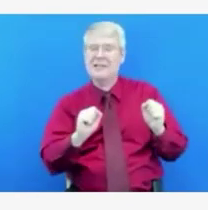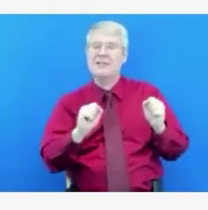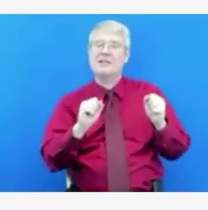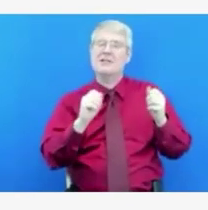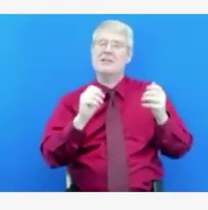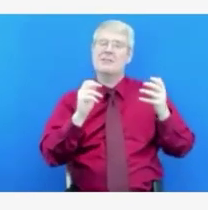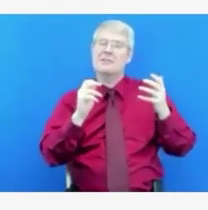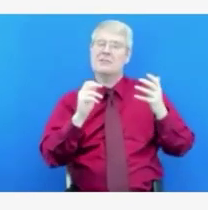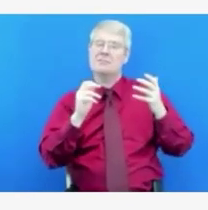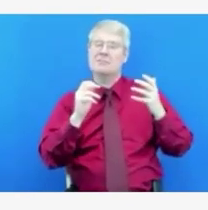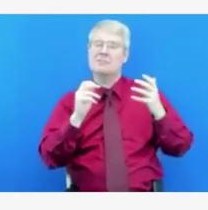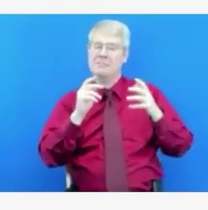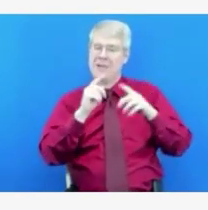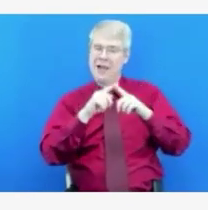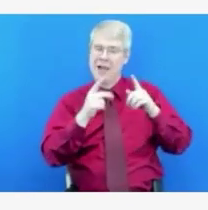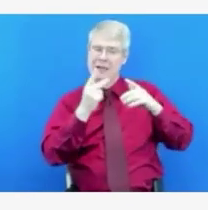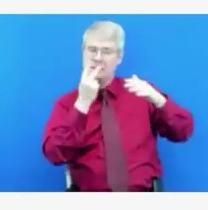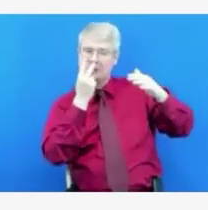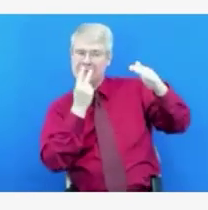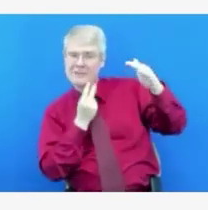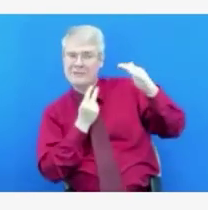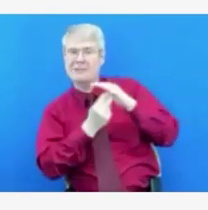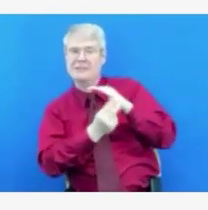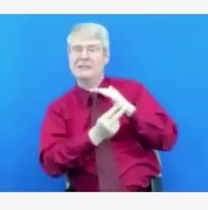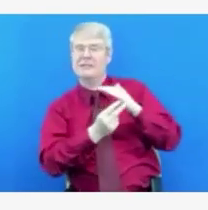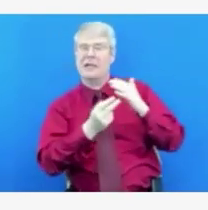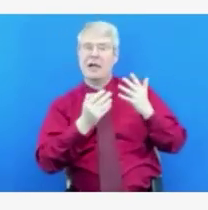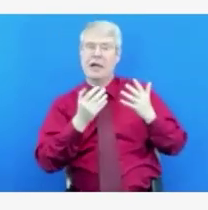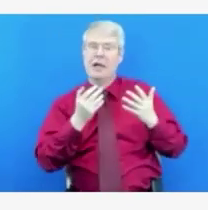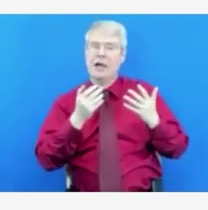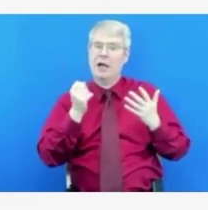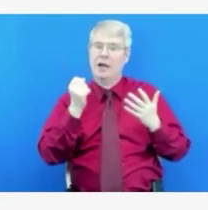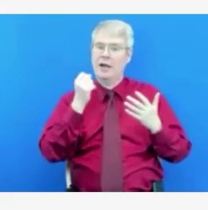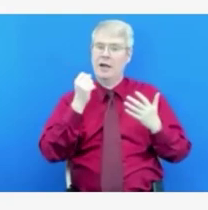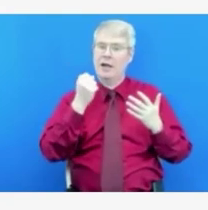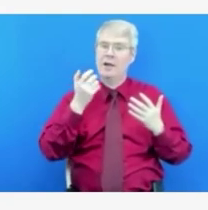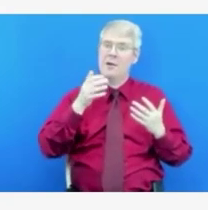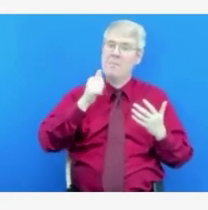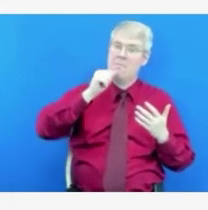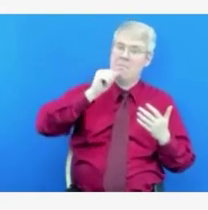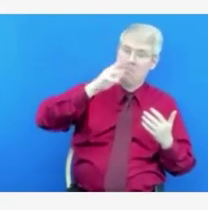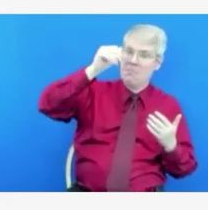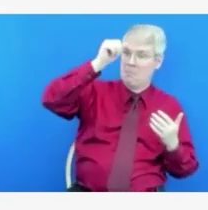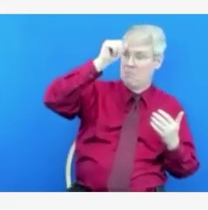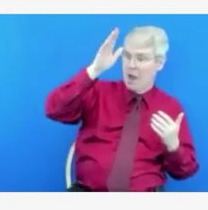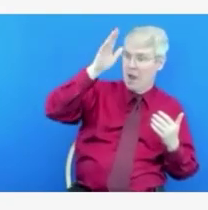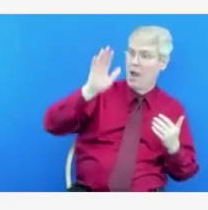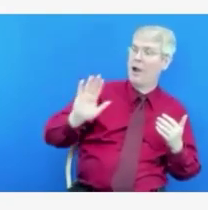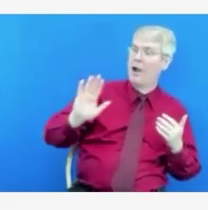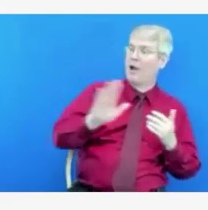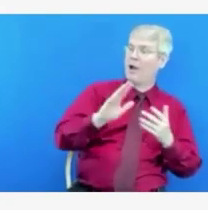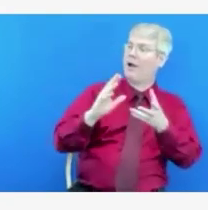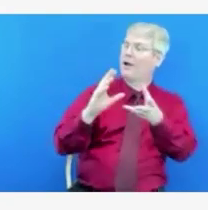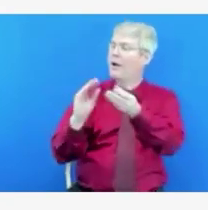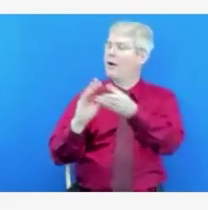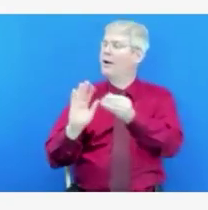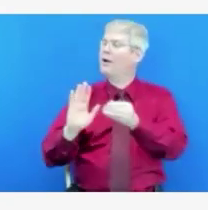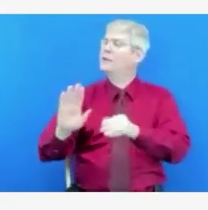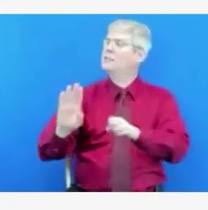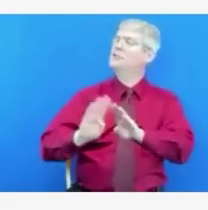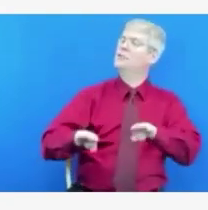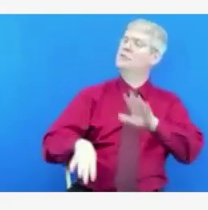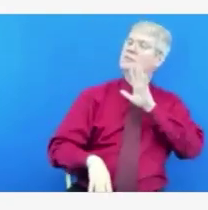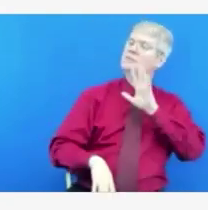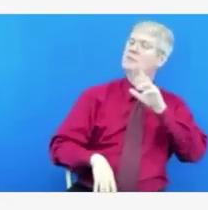and their intentions about vaccinating. So short of that, I think we would just probably mirror, I'd say we would